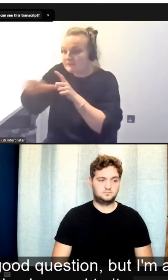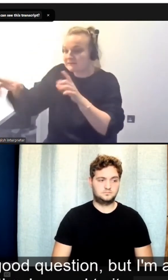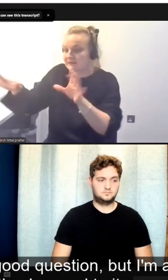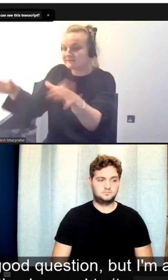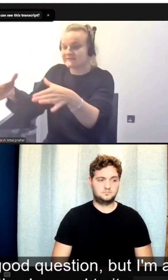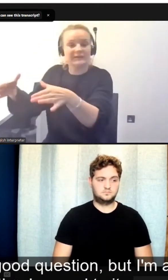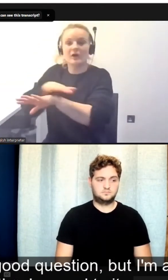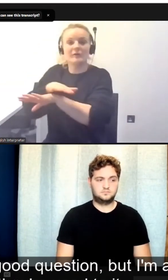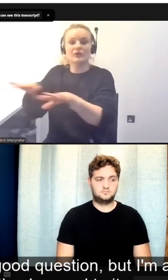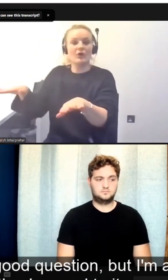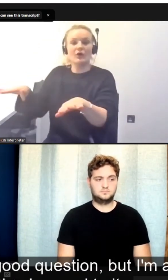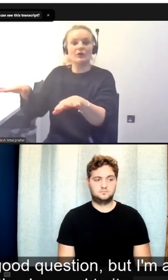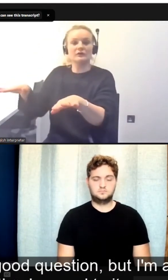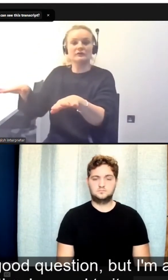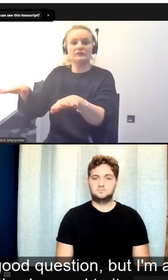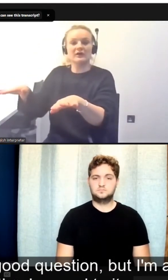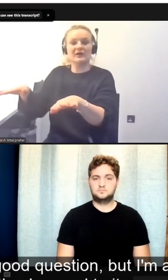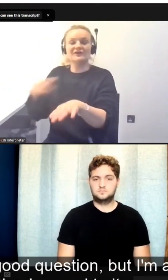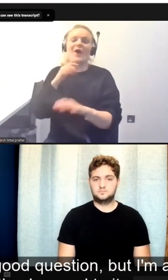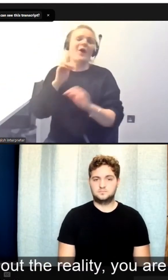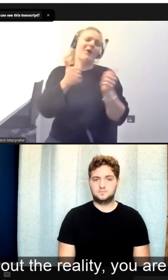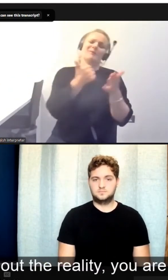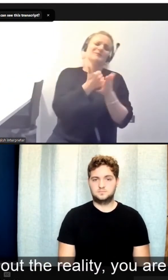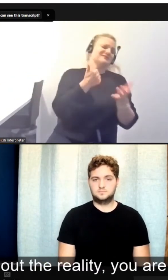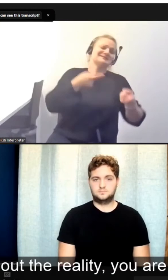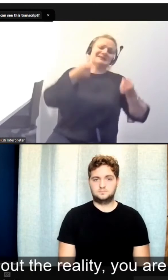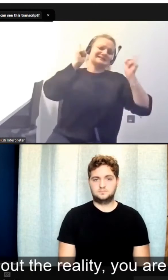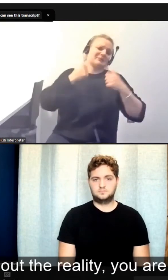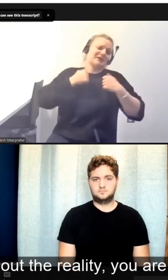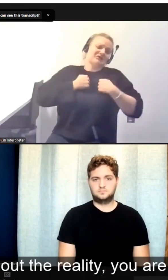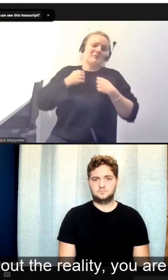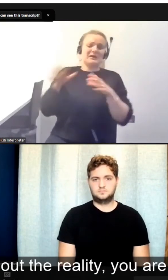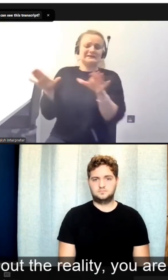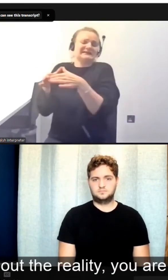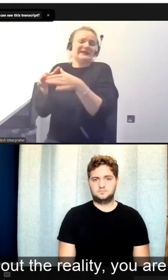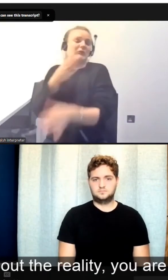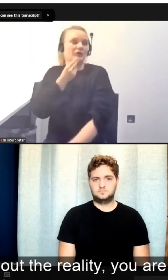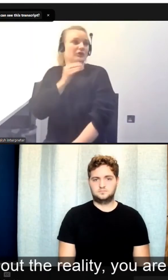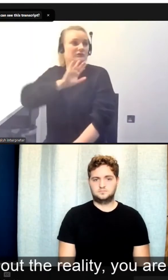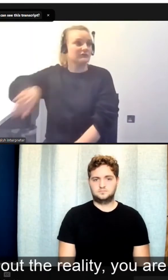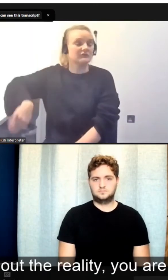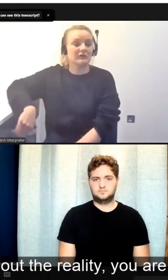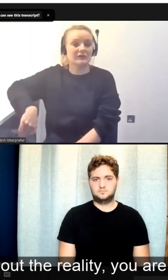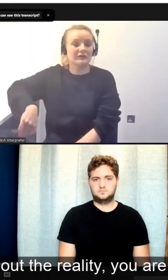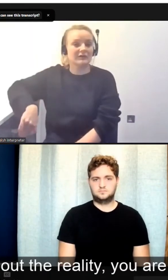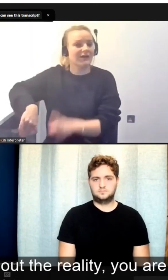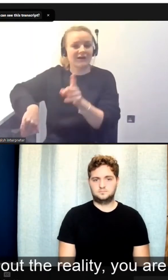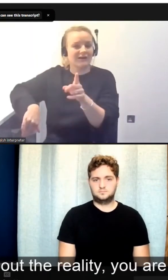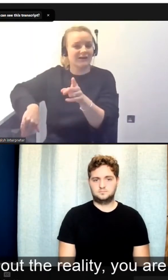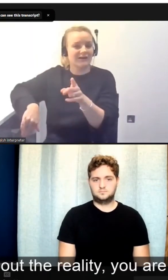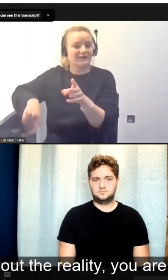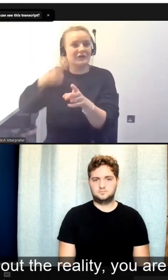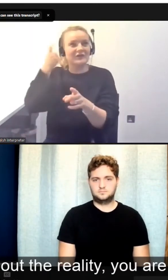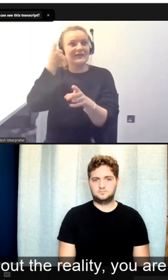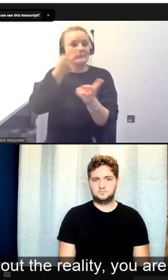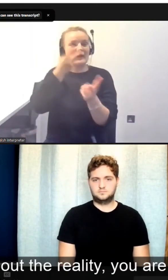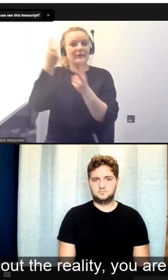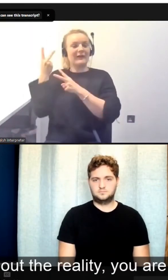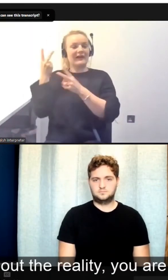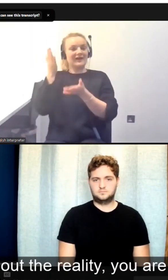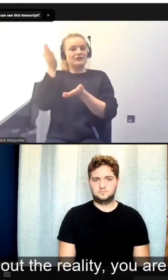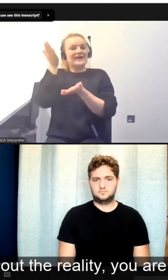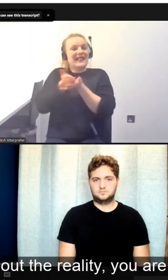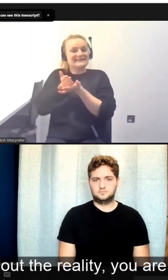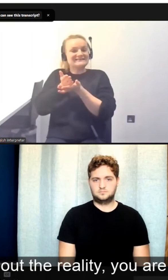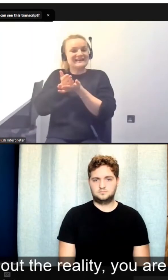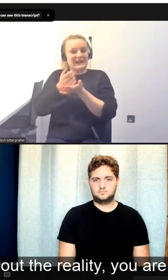I'm a great manager. It's just my team. They're useless. Going back to what I was saying about the reality. So you're really only